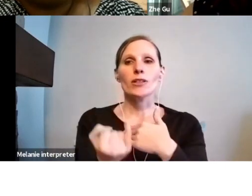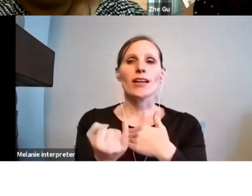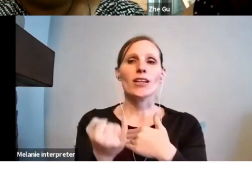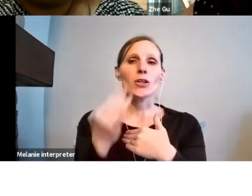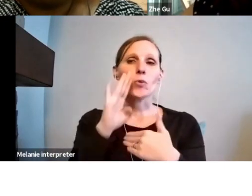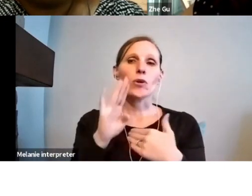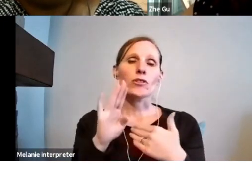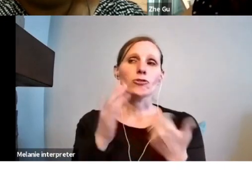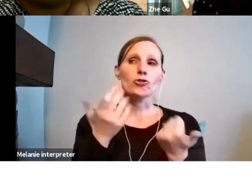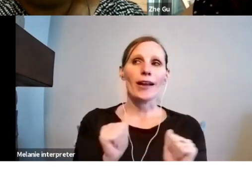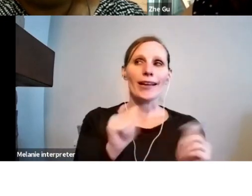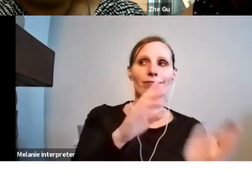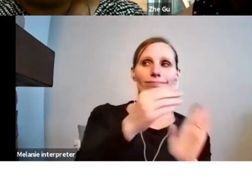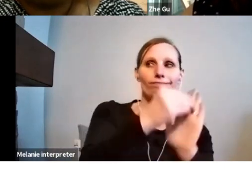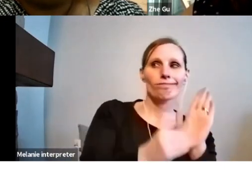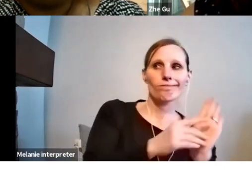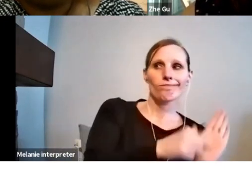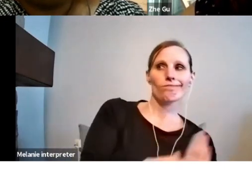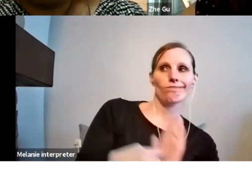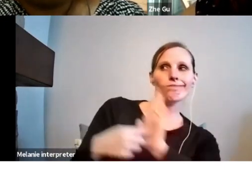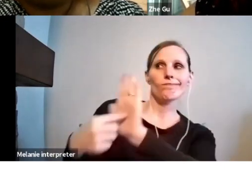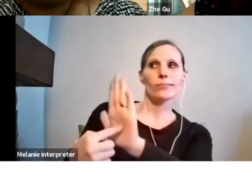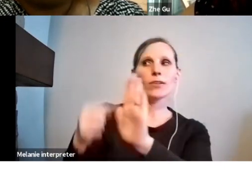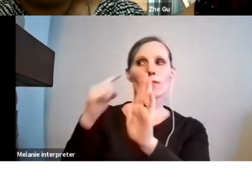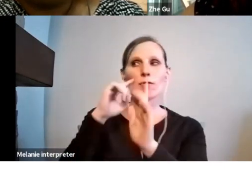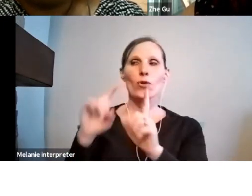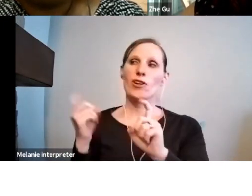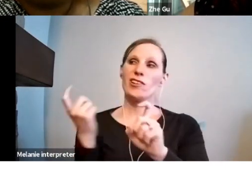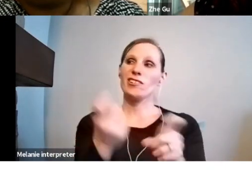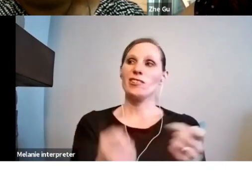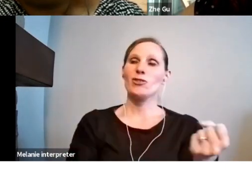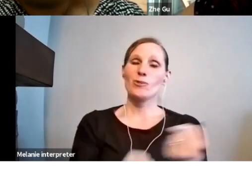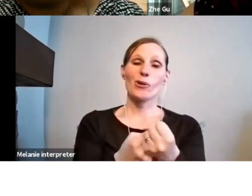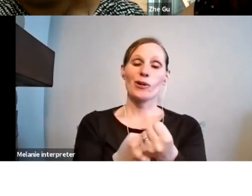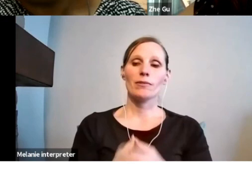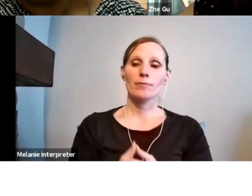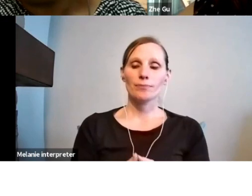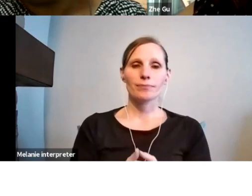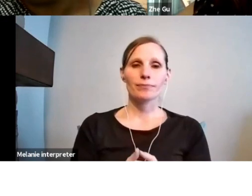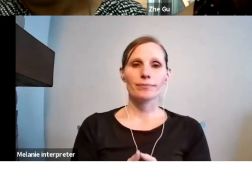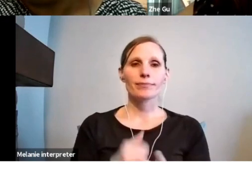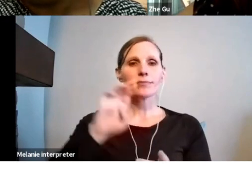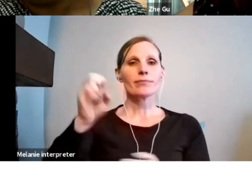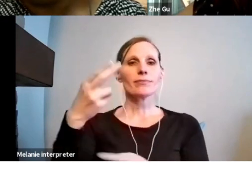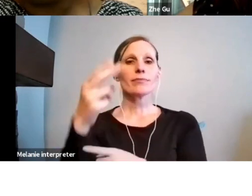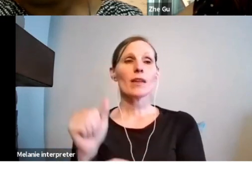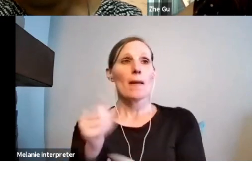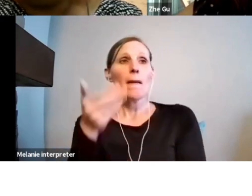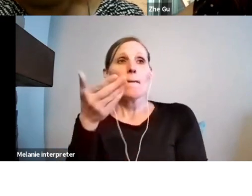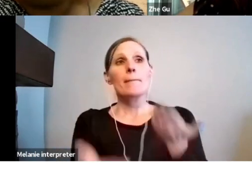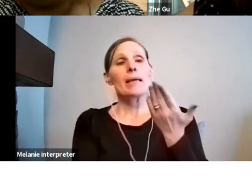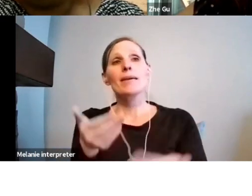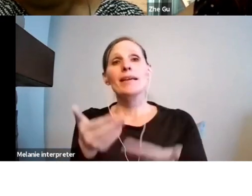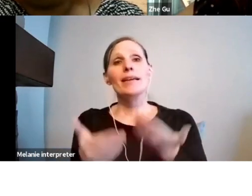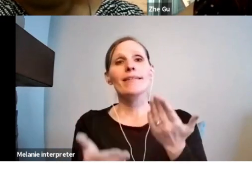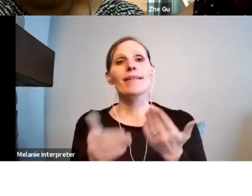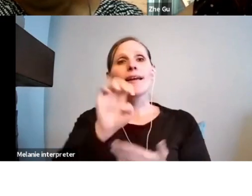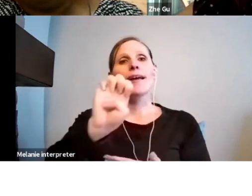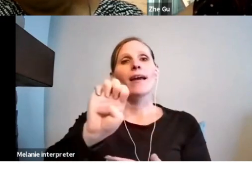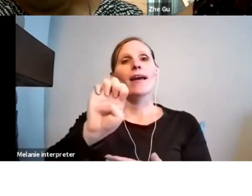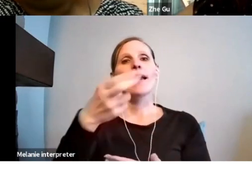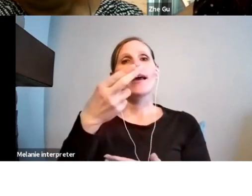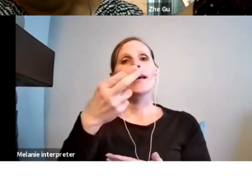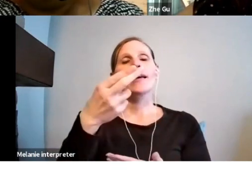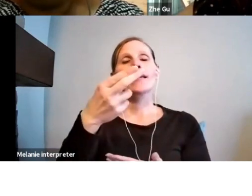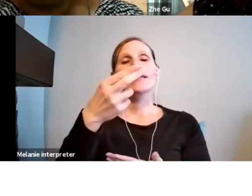to the OAC for in terms of grant support. It might look like an exhibition or, you know, uh,